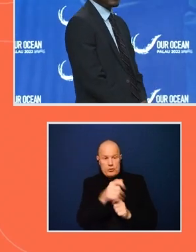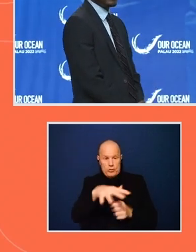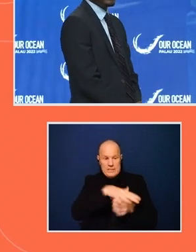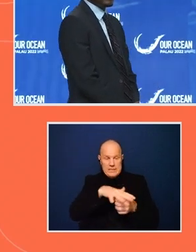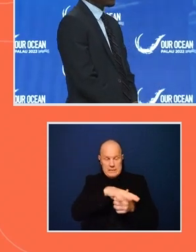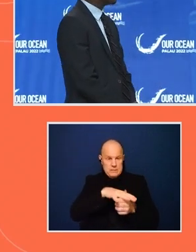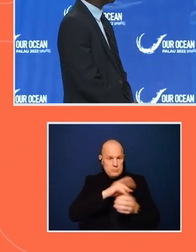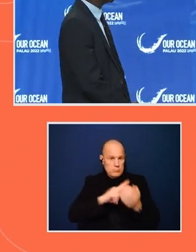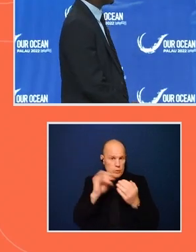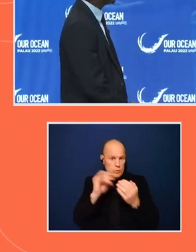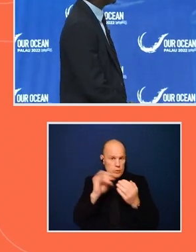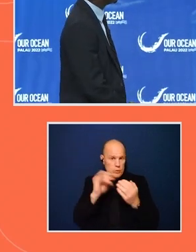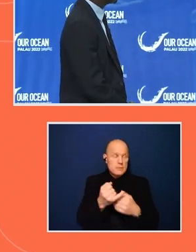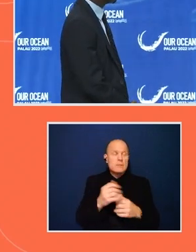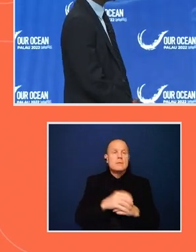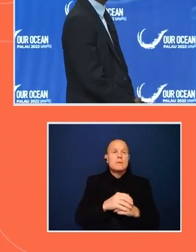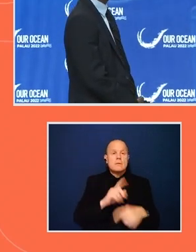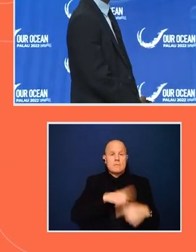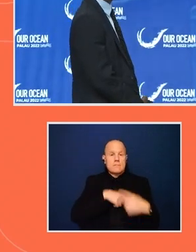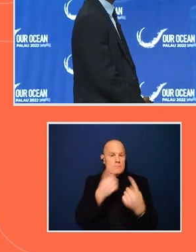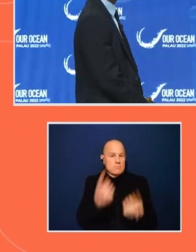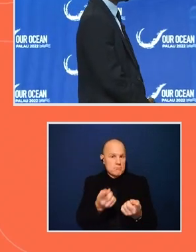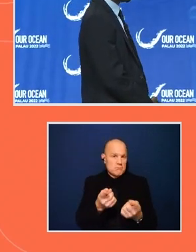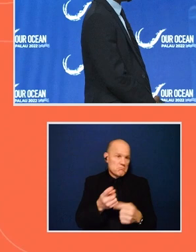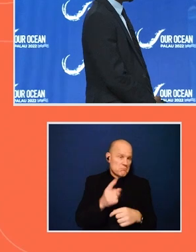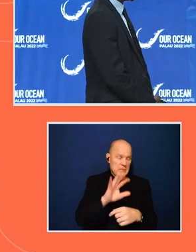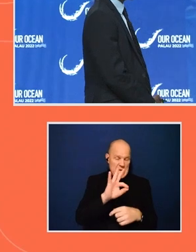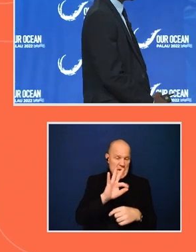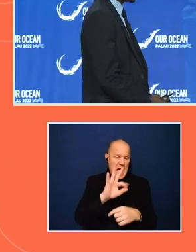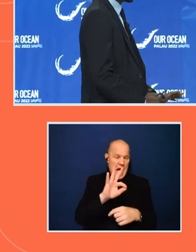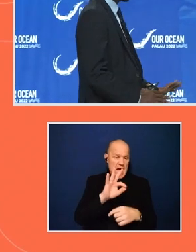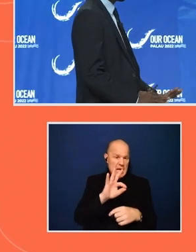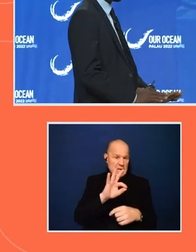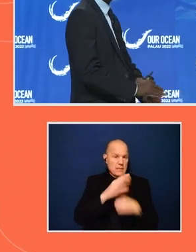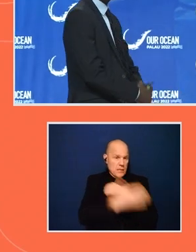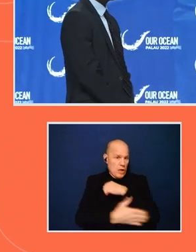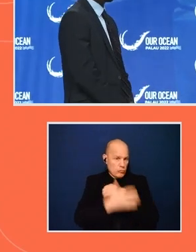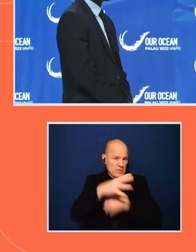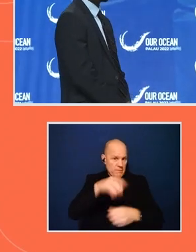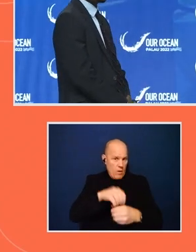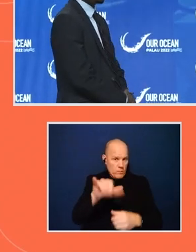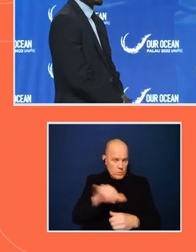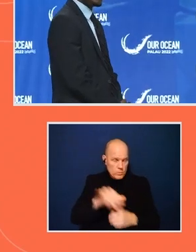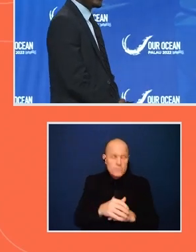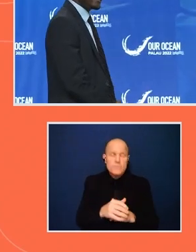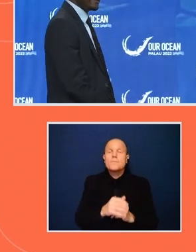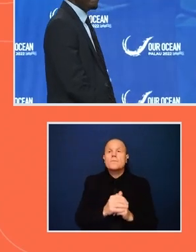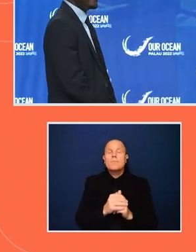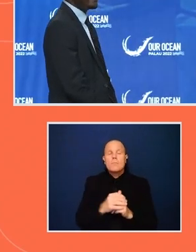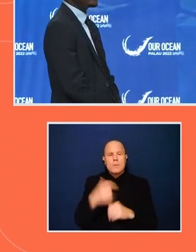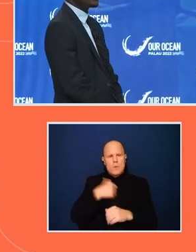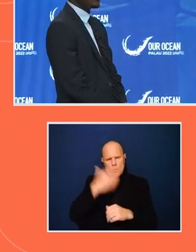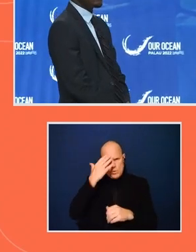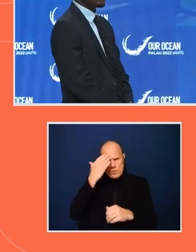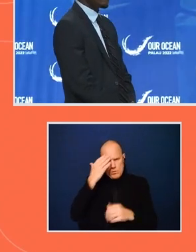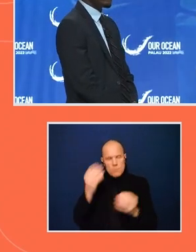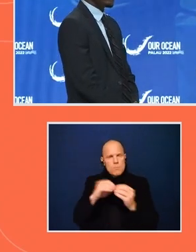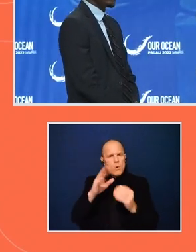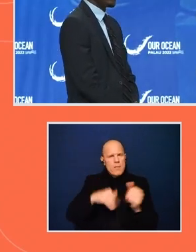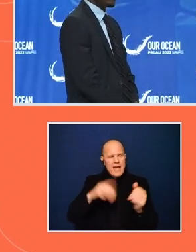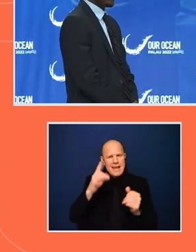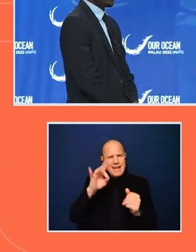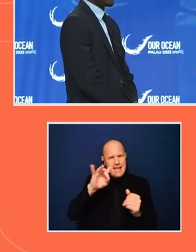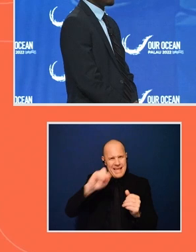the ten or nine participating countries. We all know that over 80 million tons